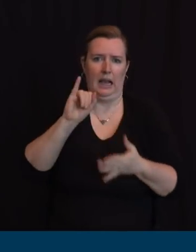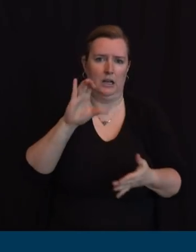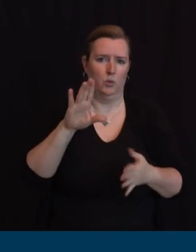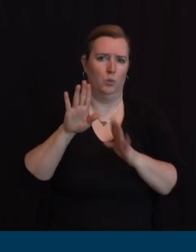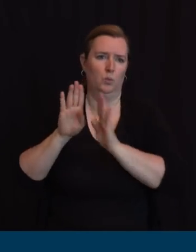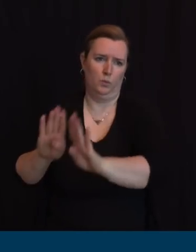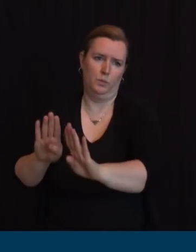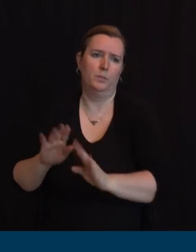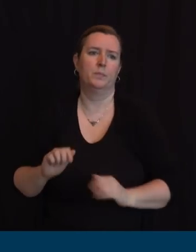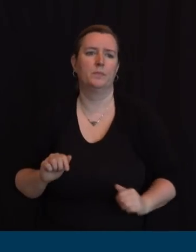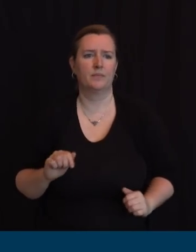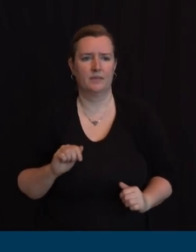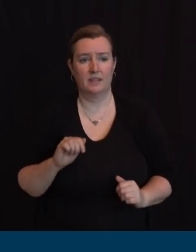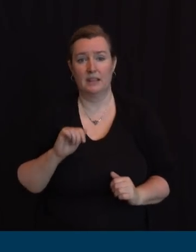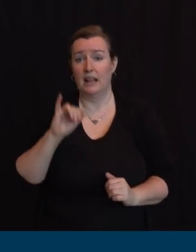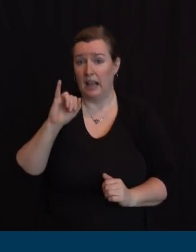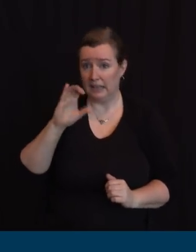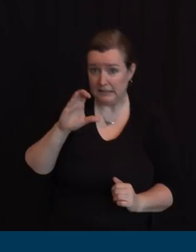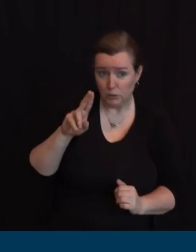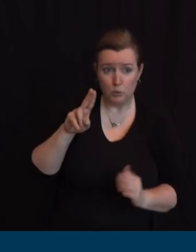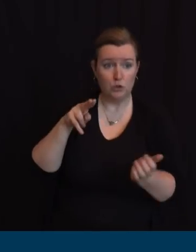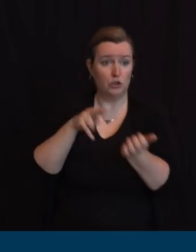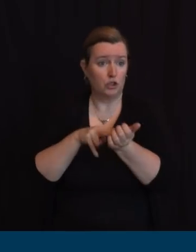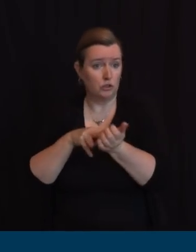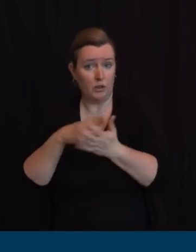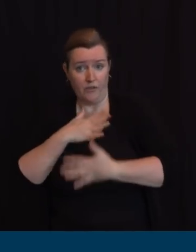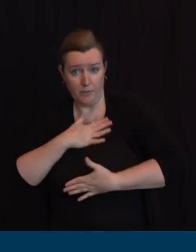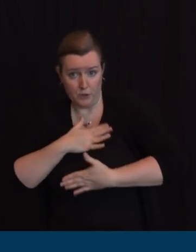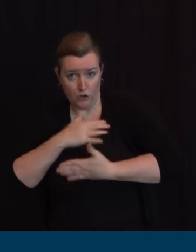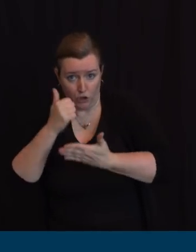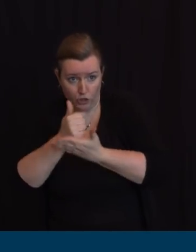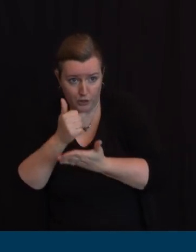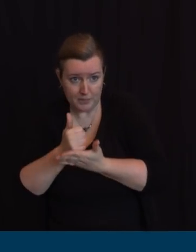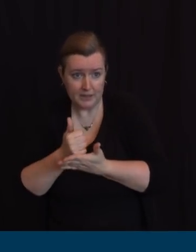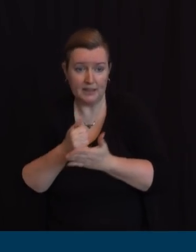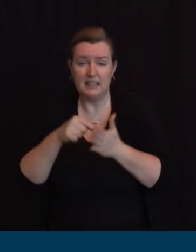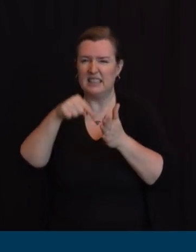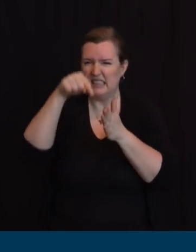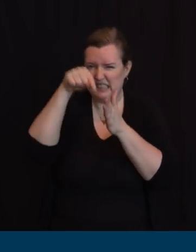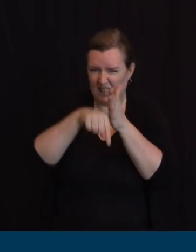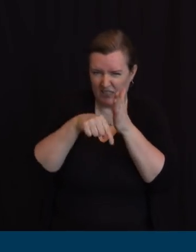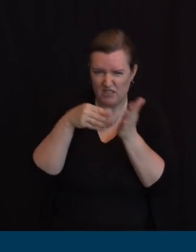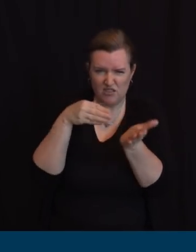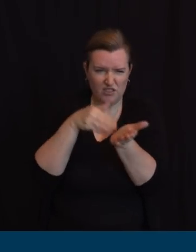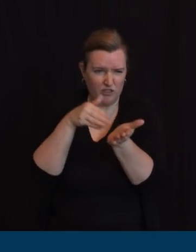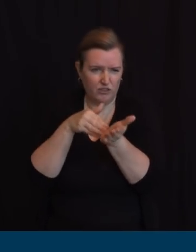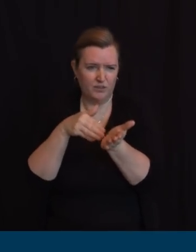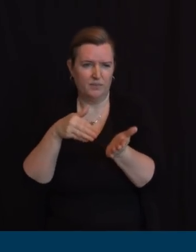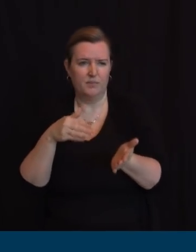on the other hand in emergency situations the resiliency and the extraordinary